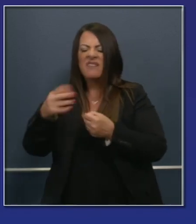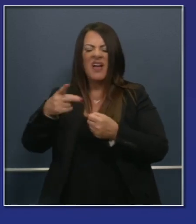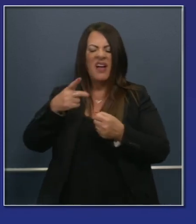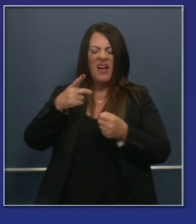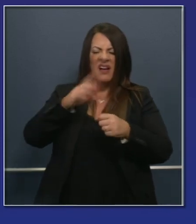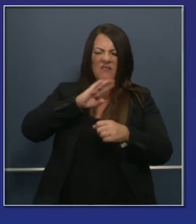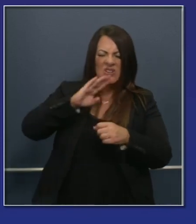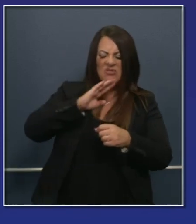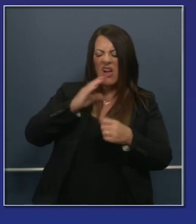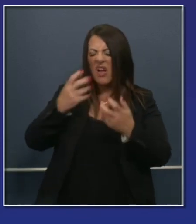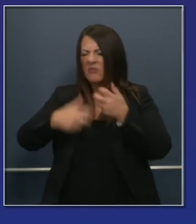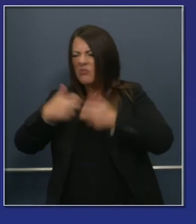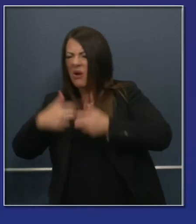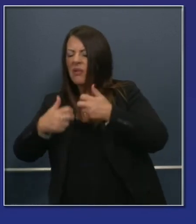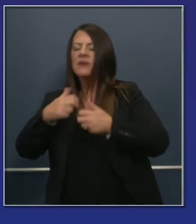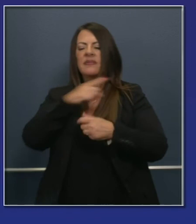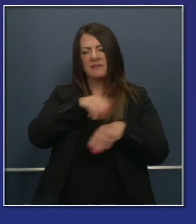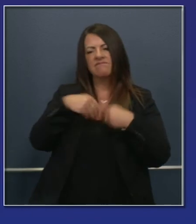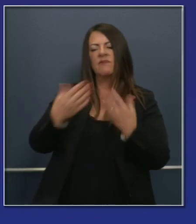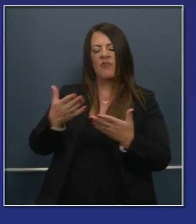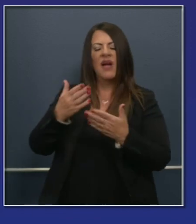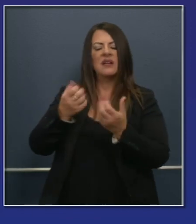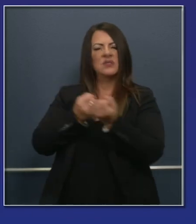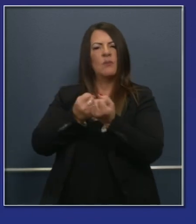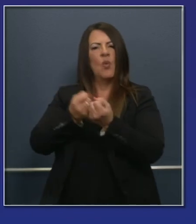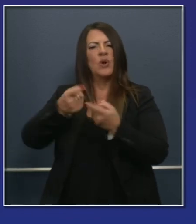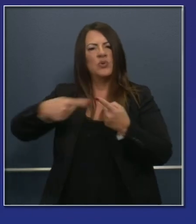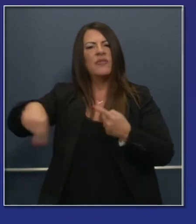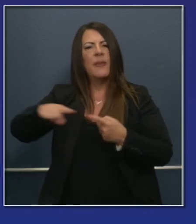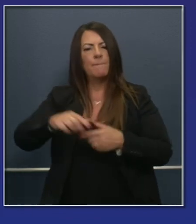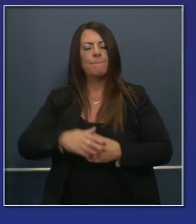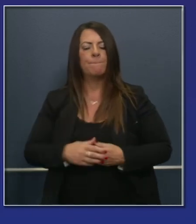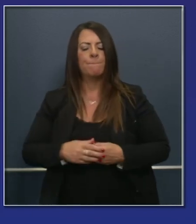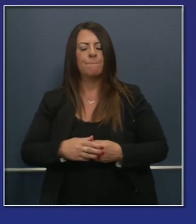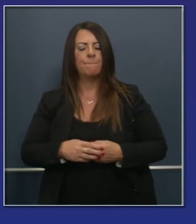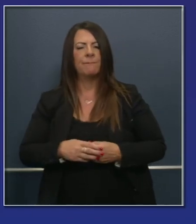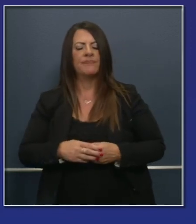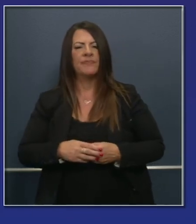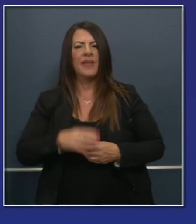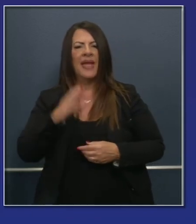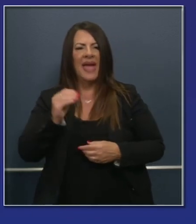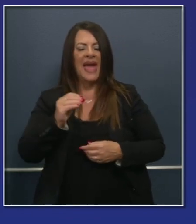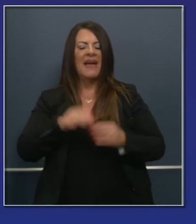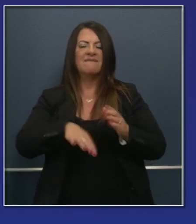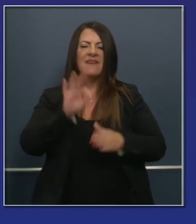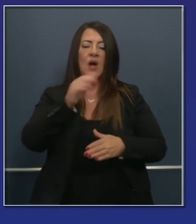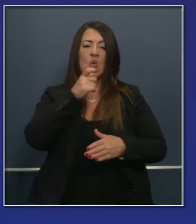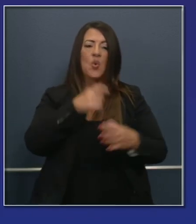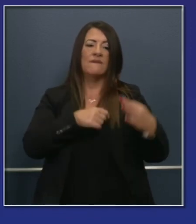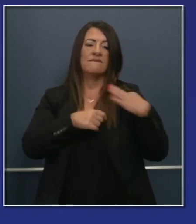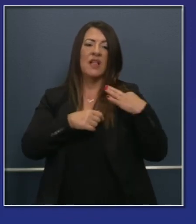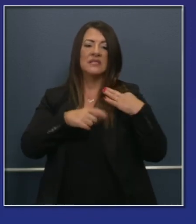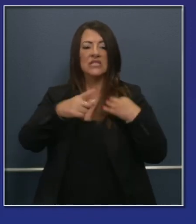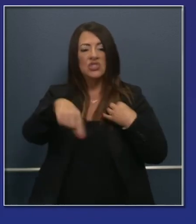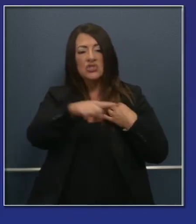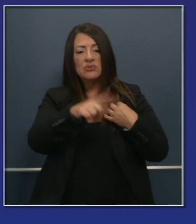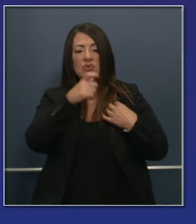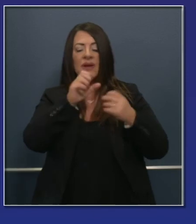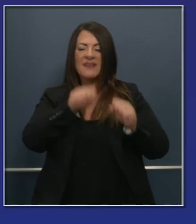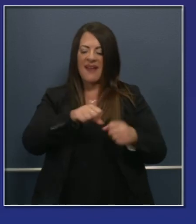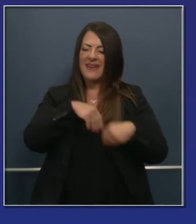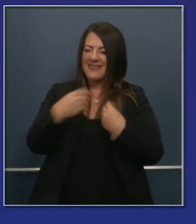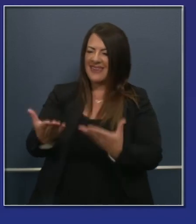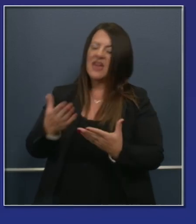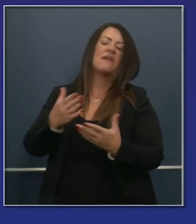already working to advance digital literacy in our communities, and finding community volunteers to provide real-time